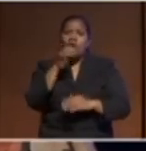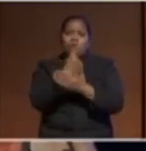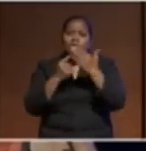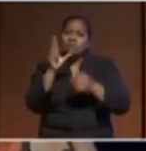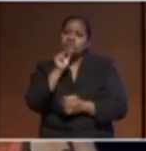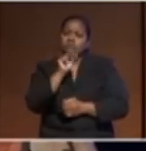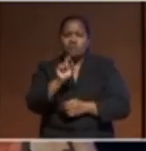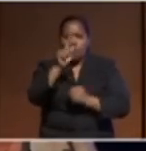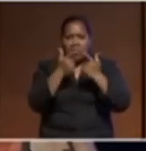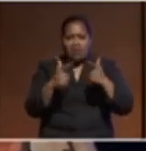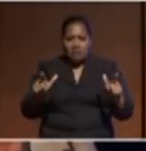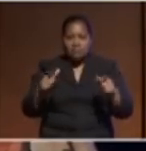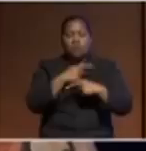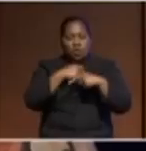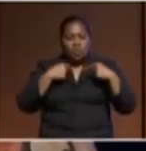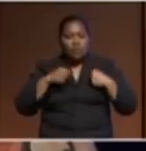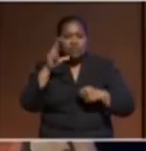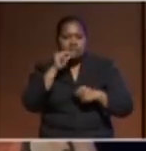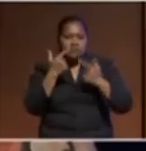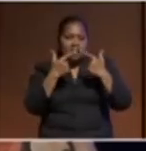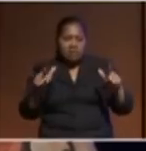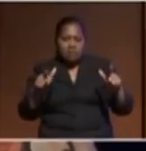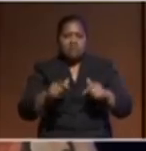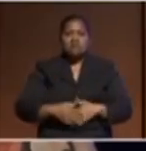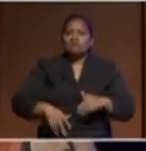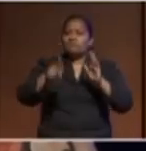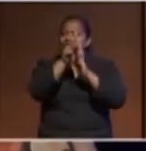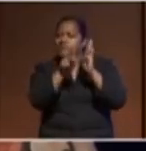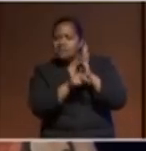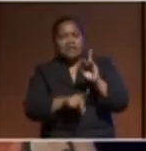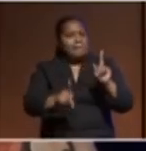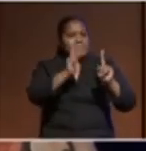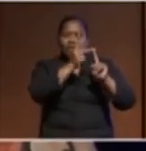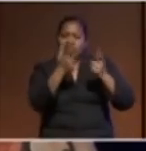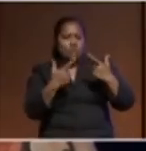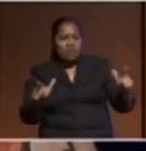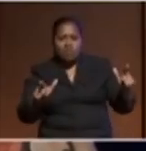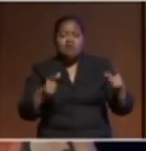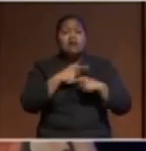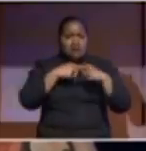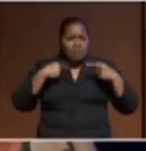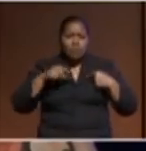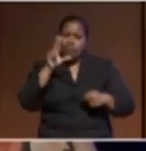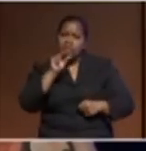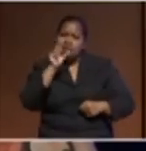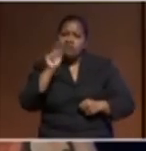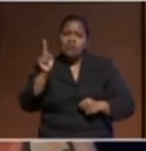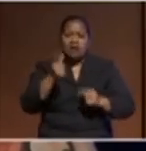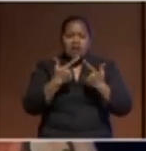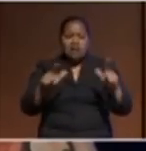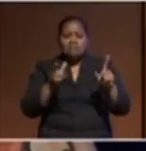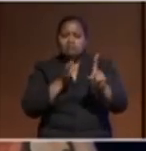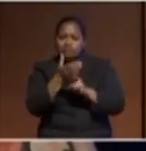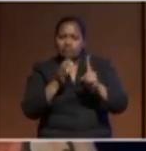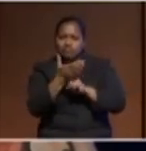we speak the language yes of policy we speak political language but we speak the language of culture the language of